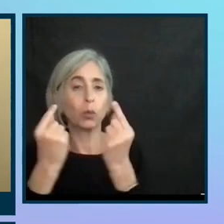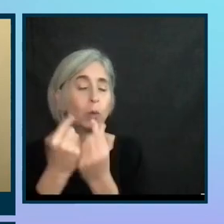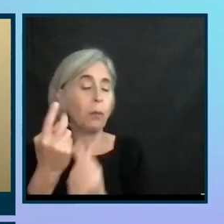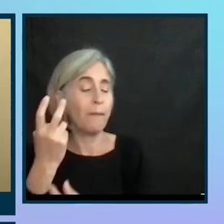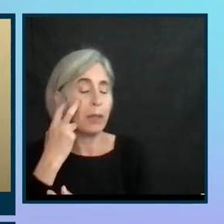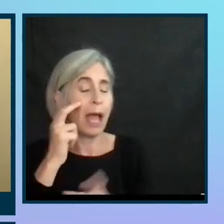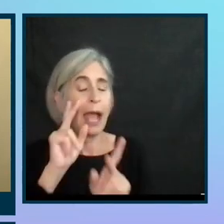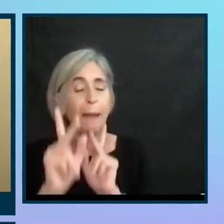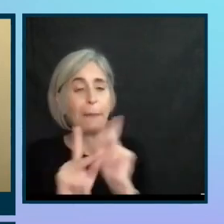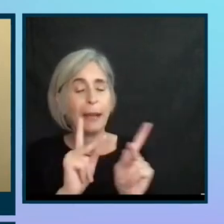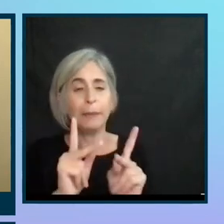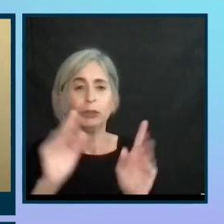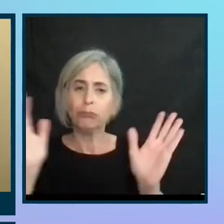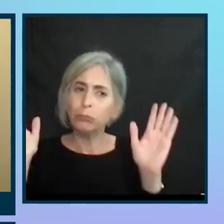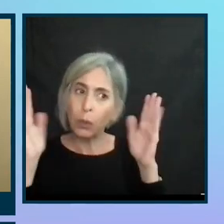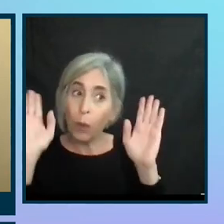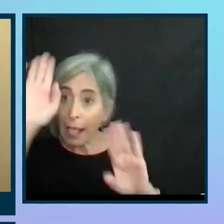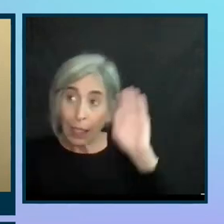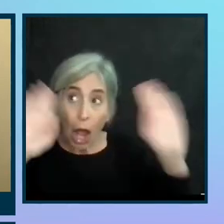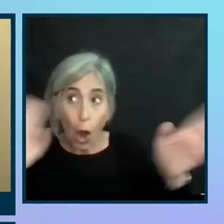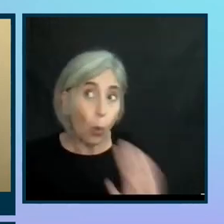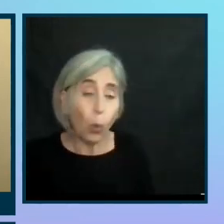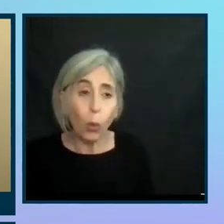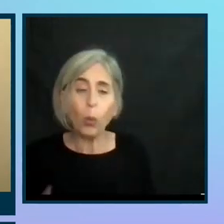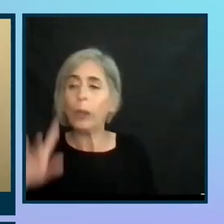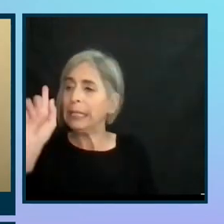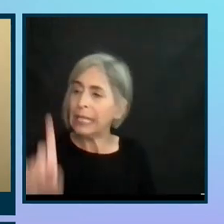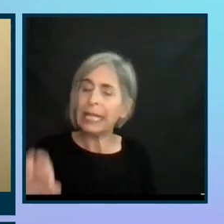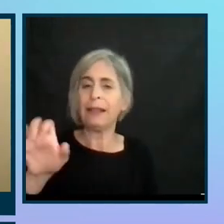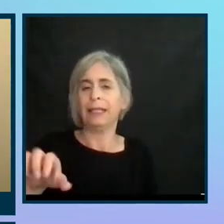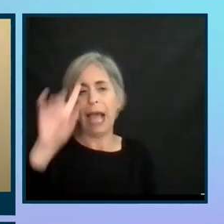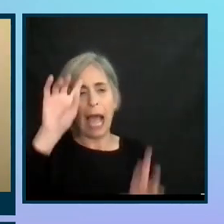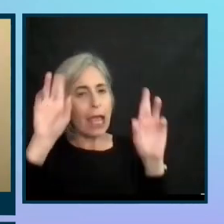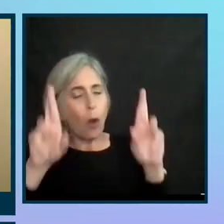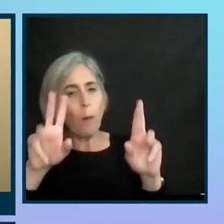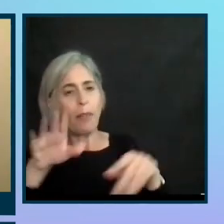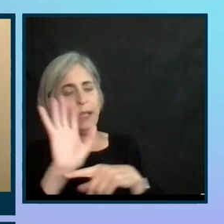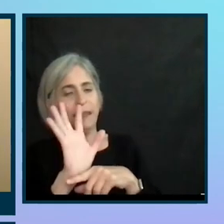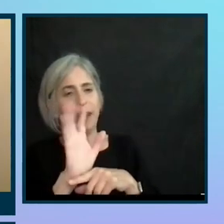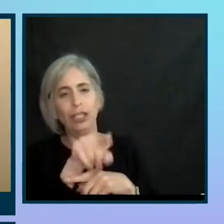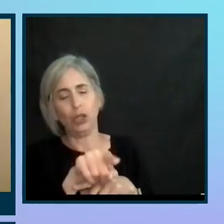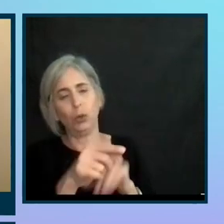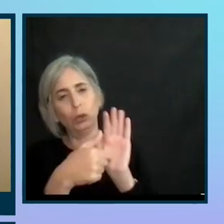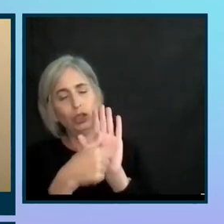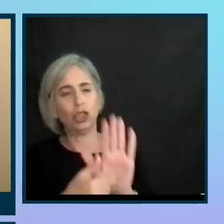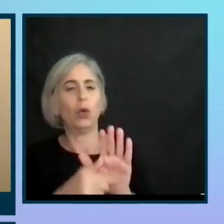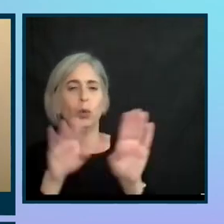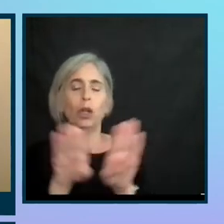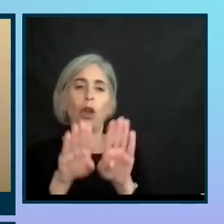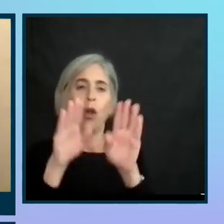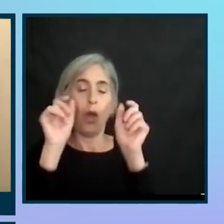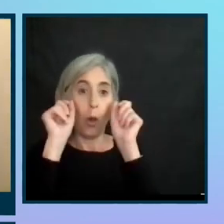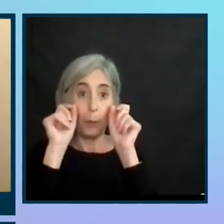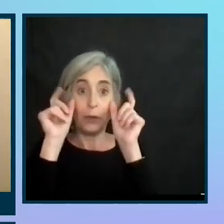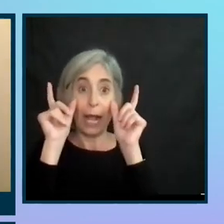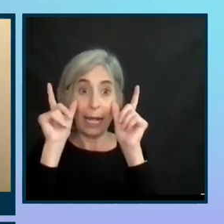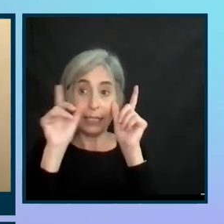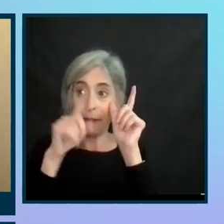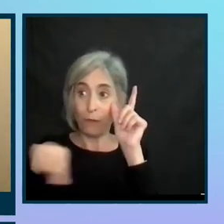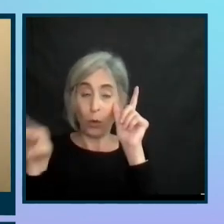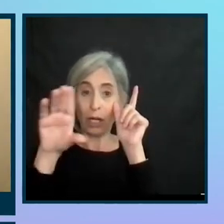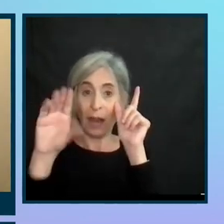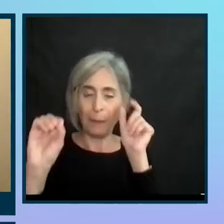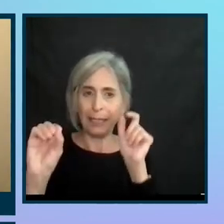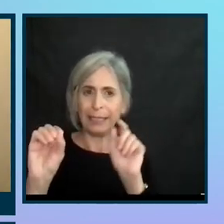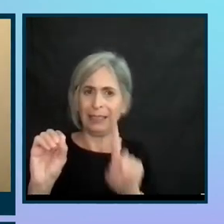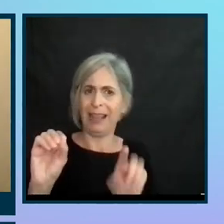knock some doors. And like I hope this is what I hope this video would have done. It would have opened eyes to the companies and say,